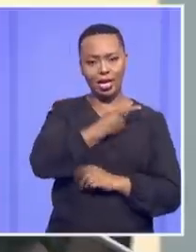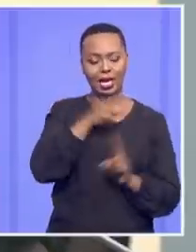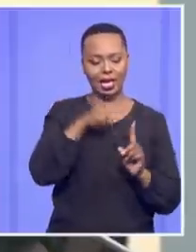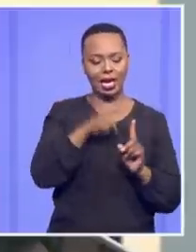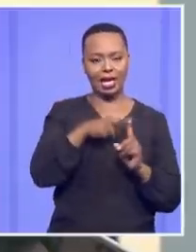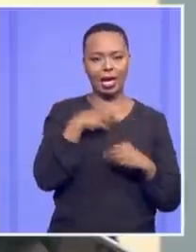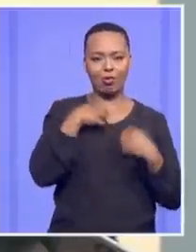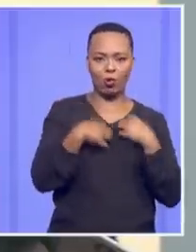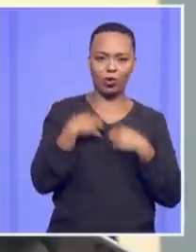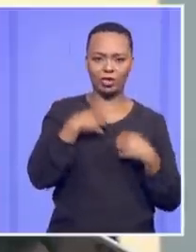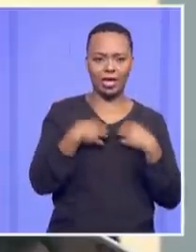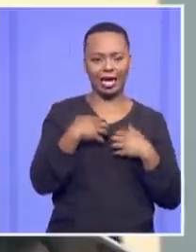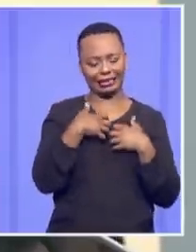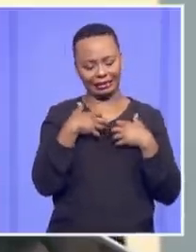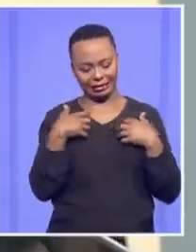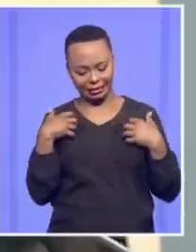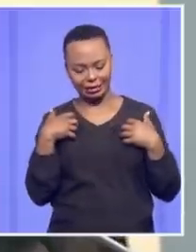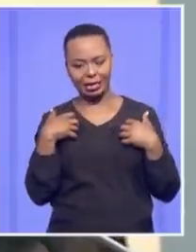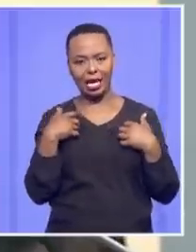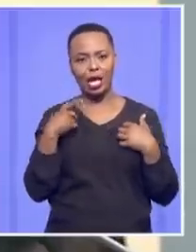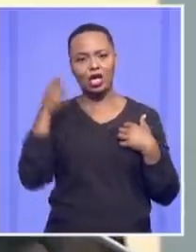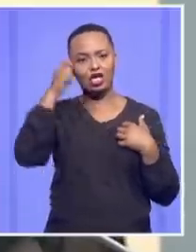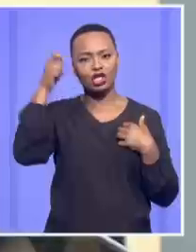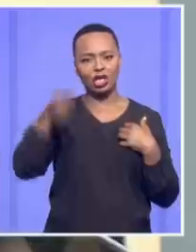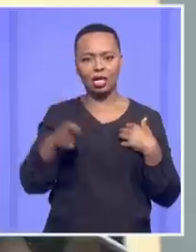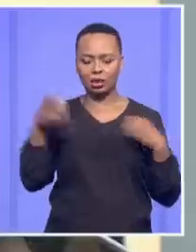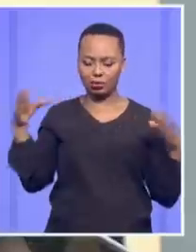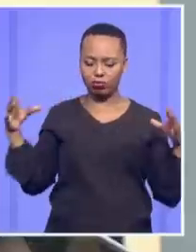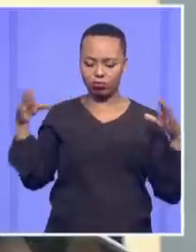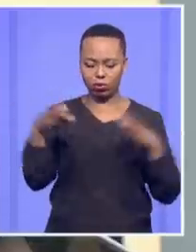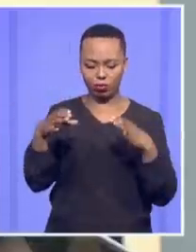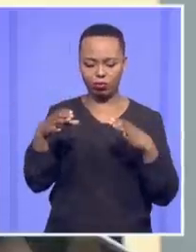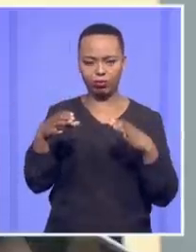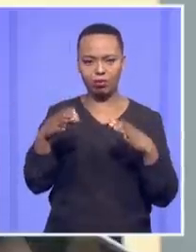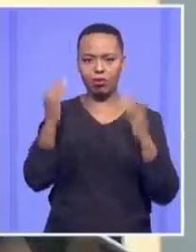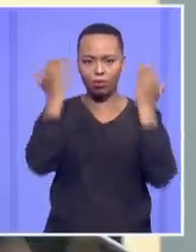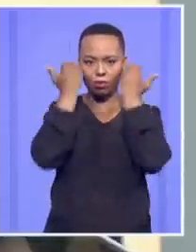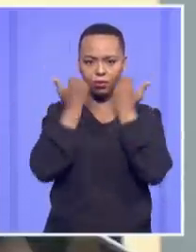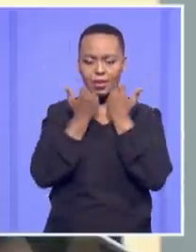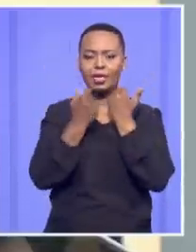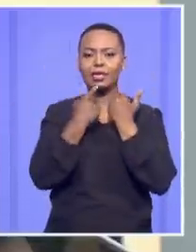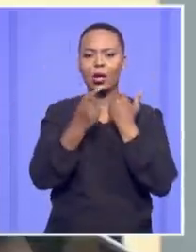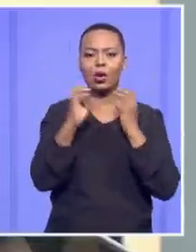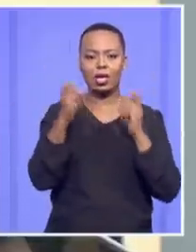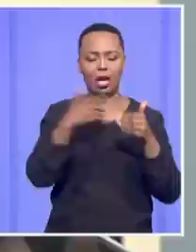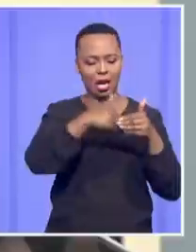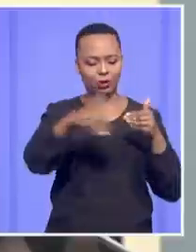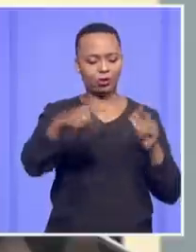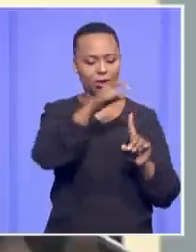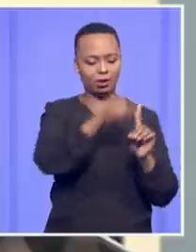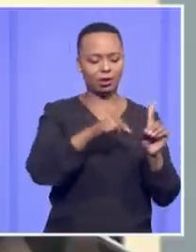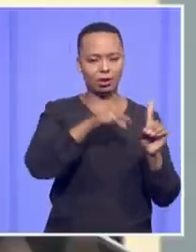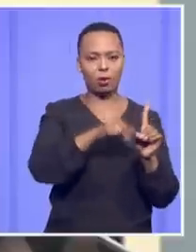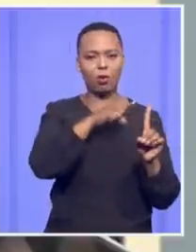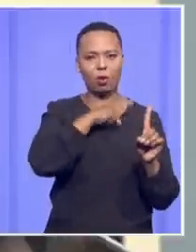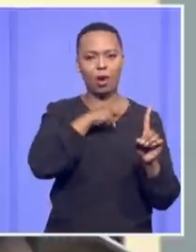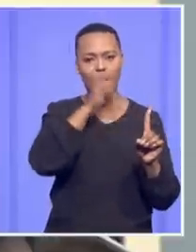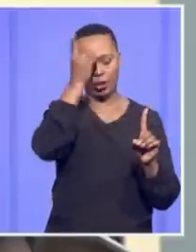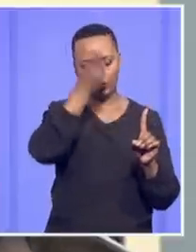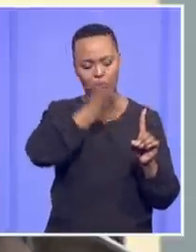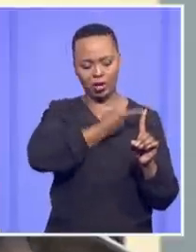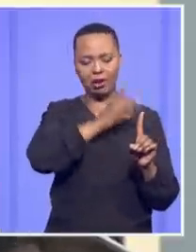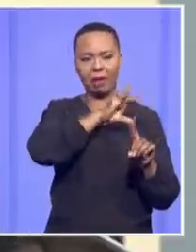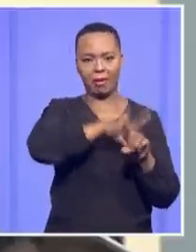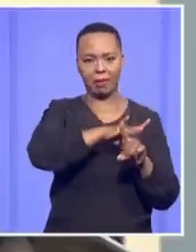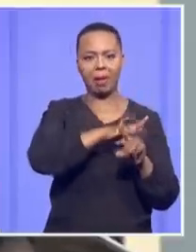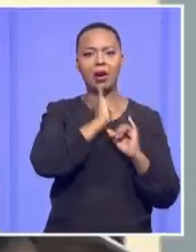The judge called all counsel into chambers, and we all agreed to excuse the assessor, because in terms of the Kermit Procedure Act, we